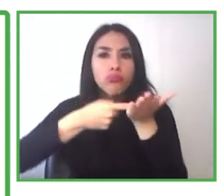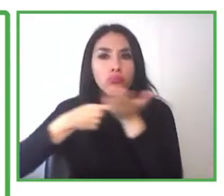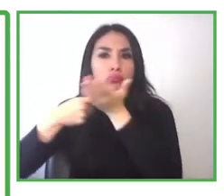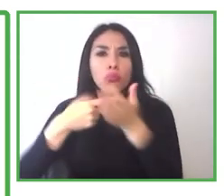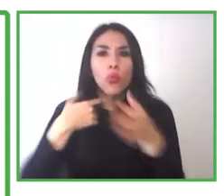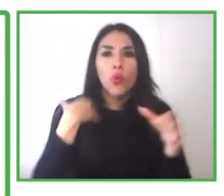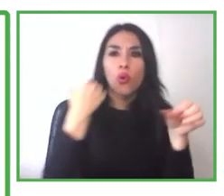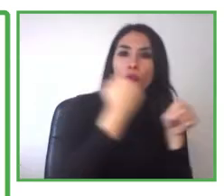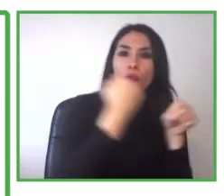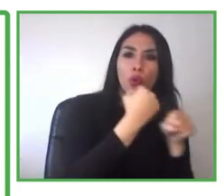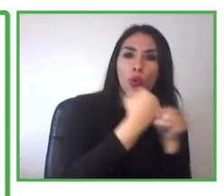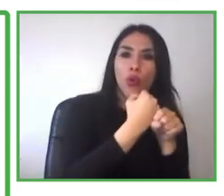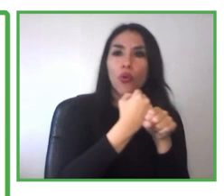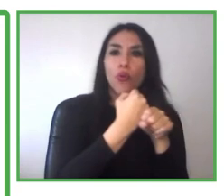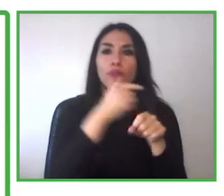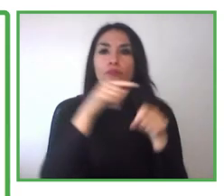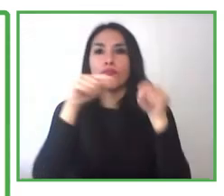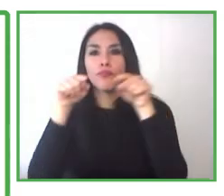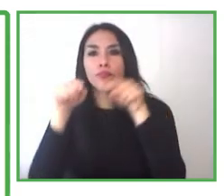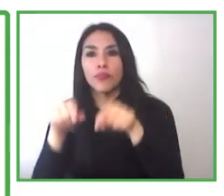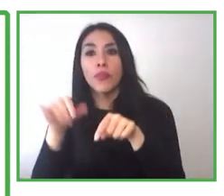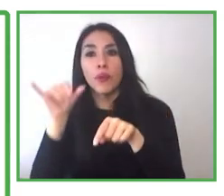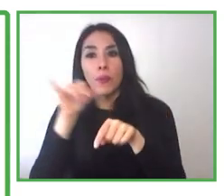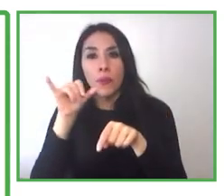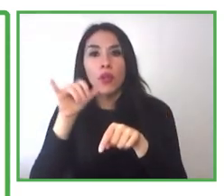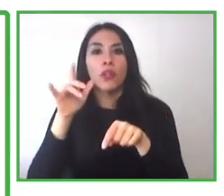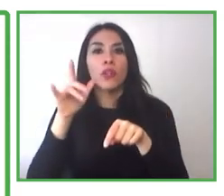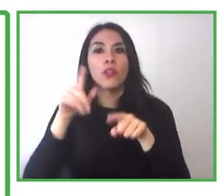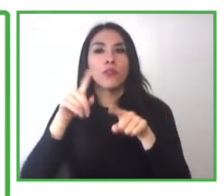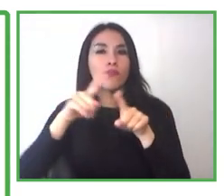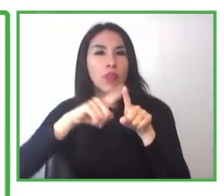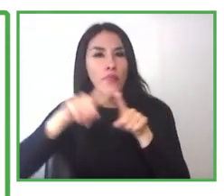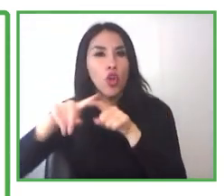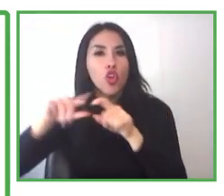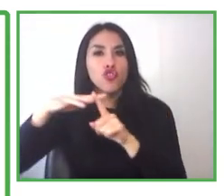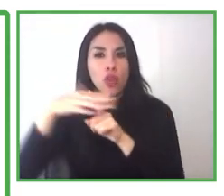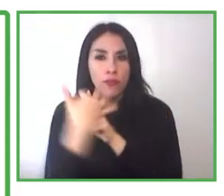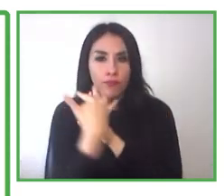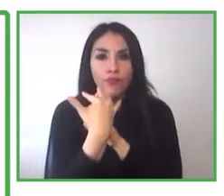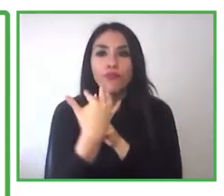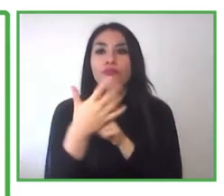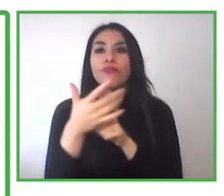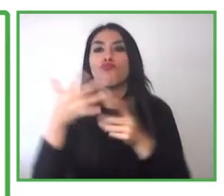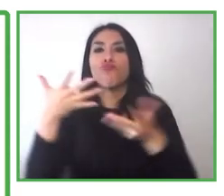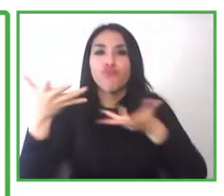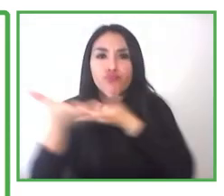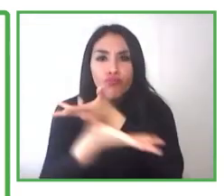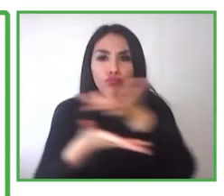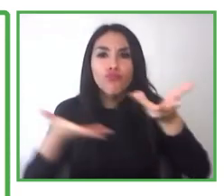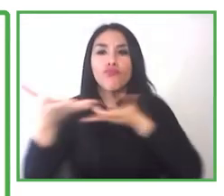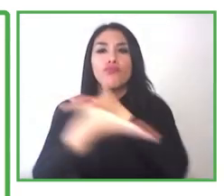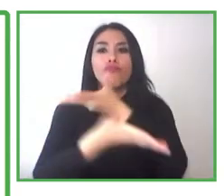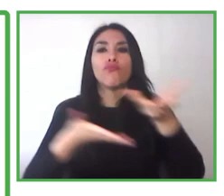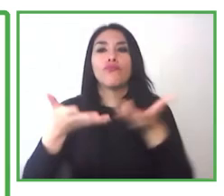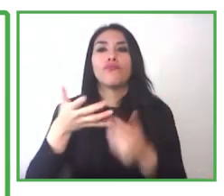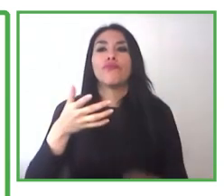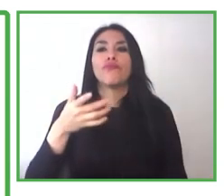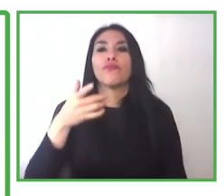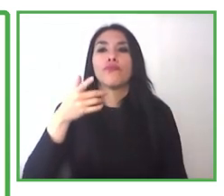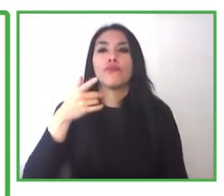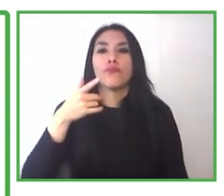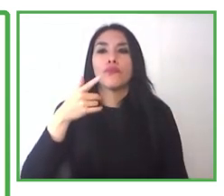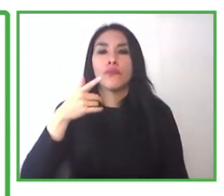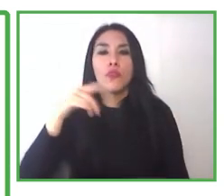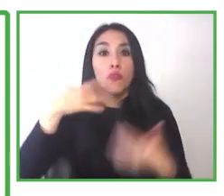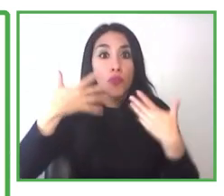workers, employers, and public sector, which agree based on methodologies which are standardised by Chile Valora, to mention